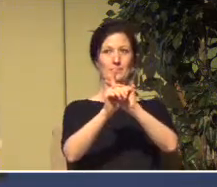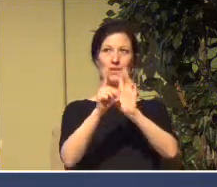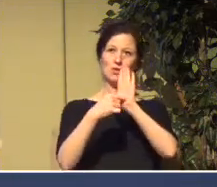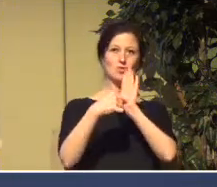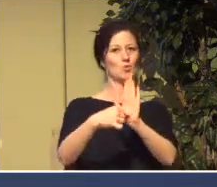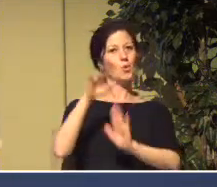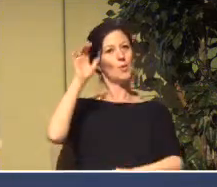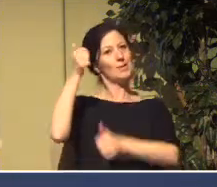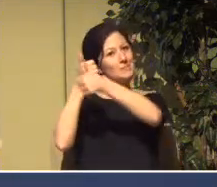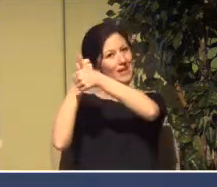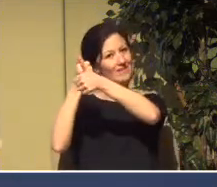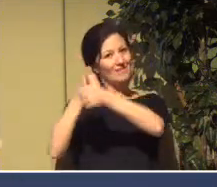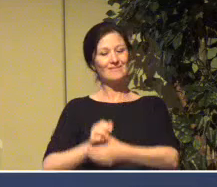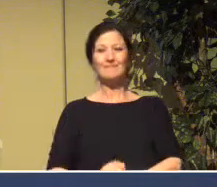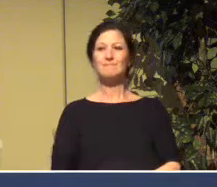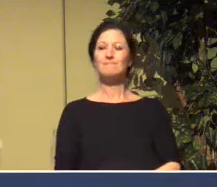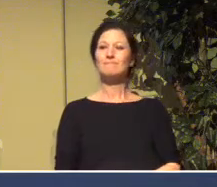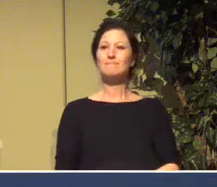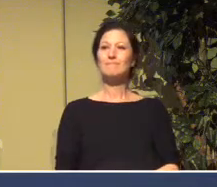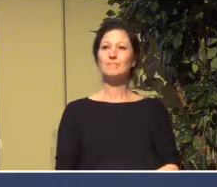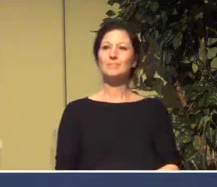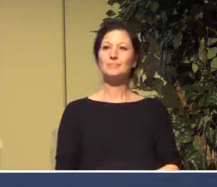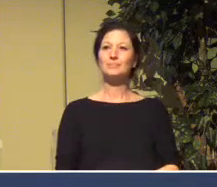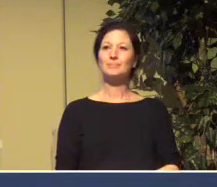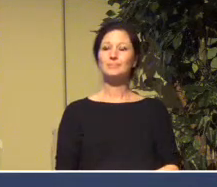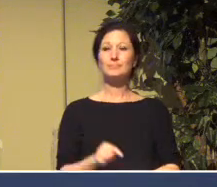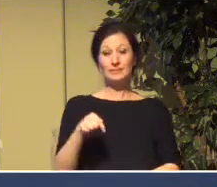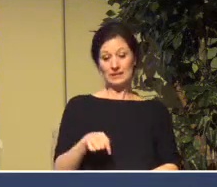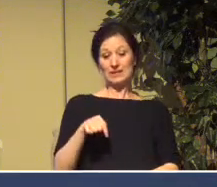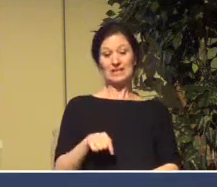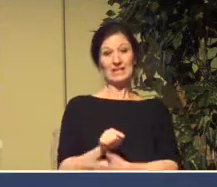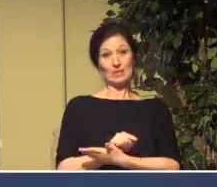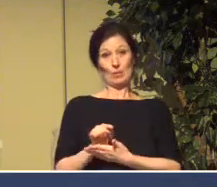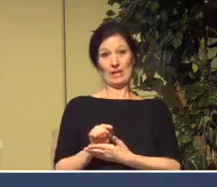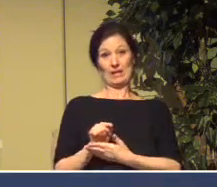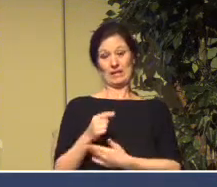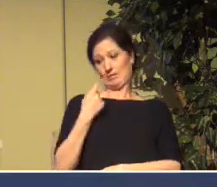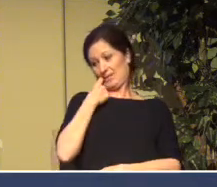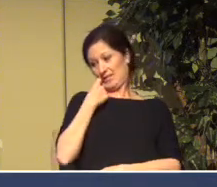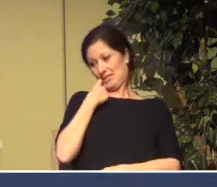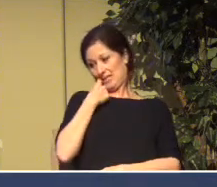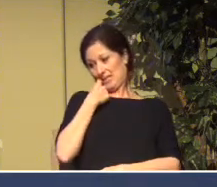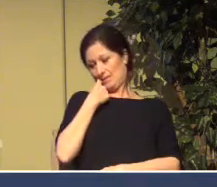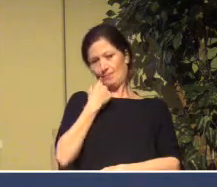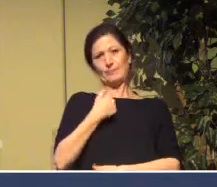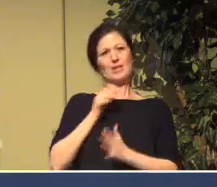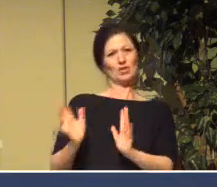I was talking to someone this past week and he was saying that he had wondered